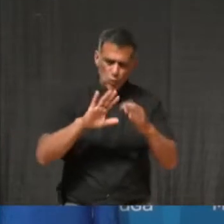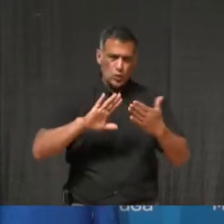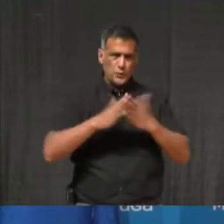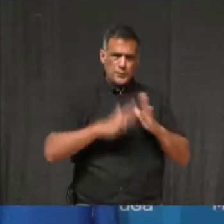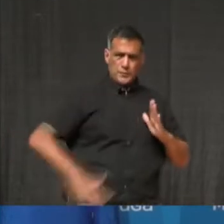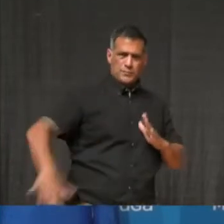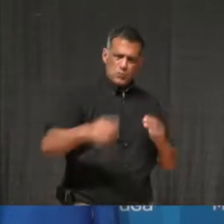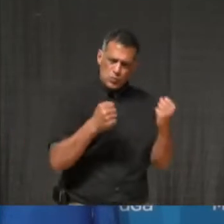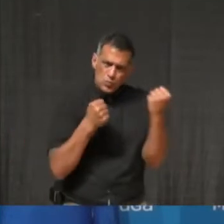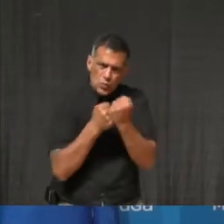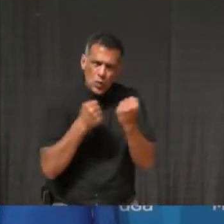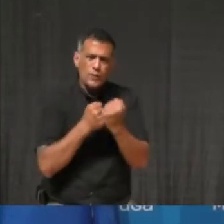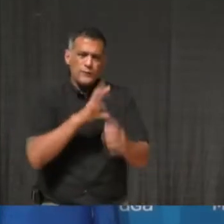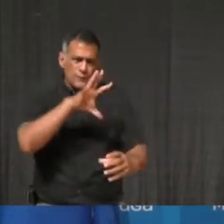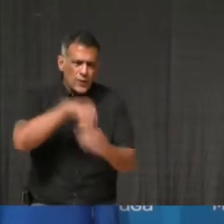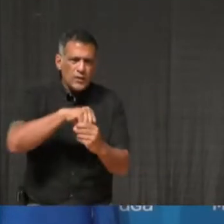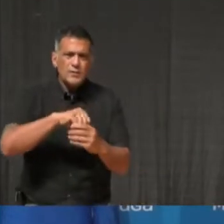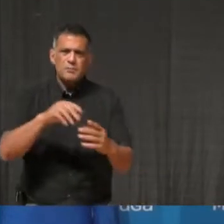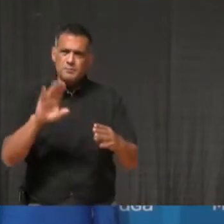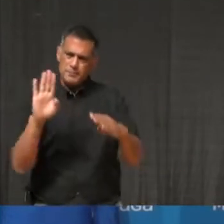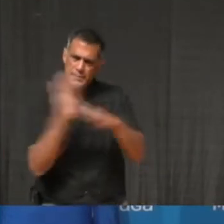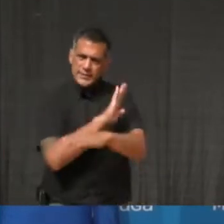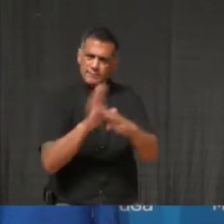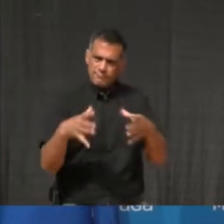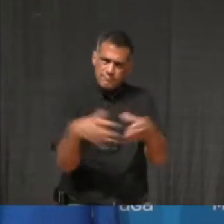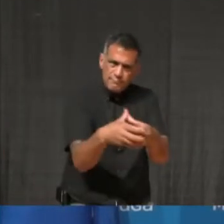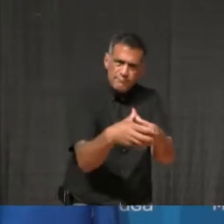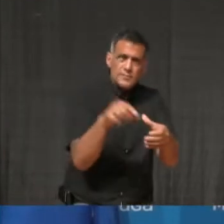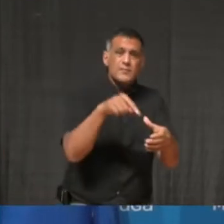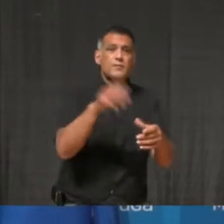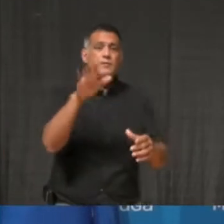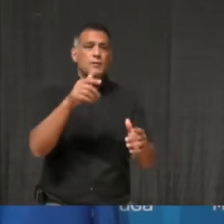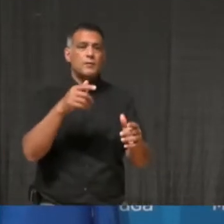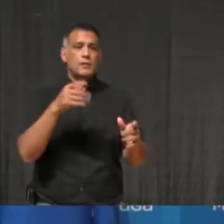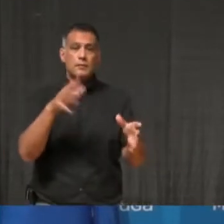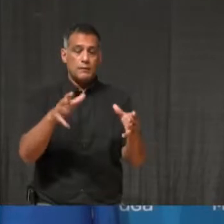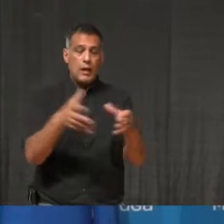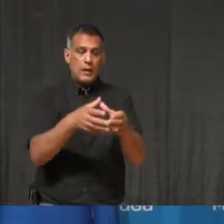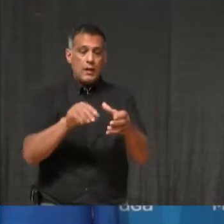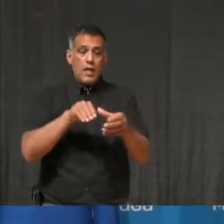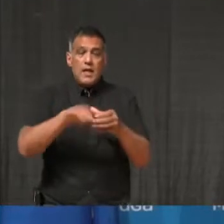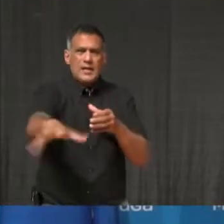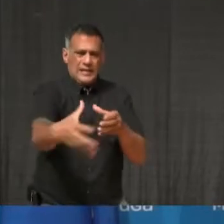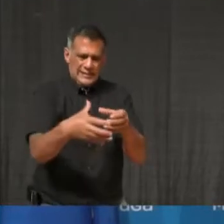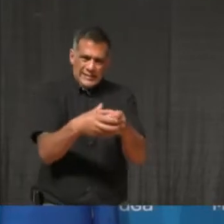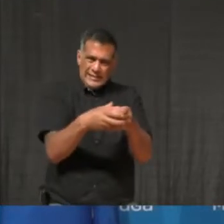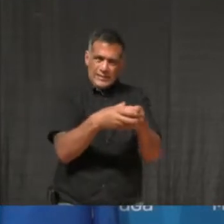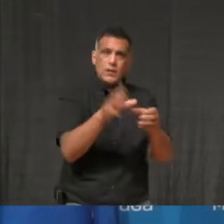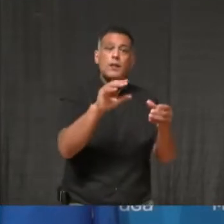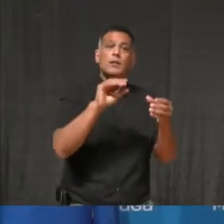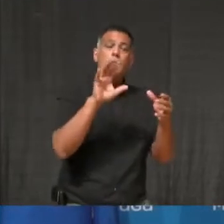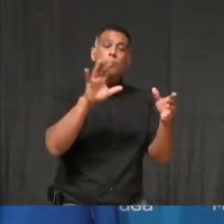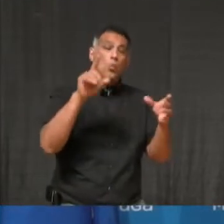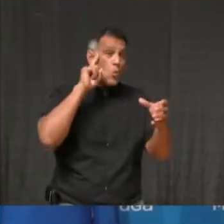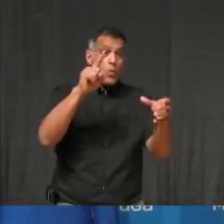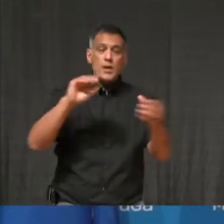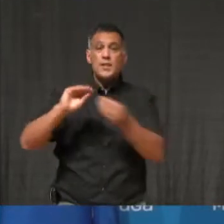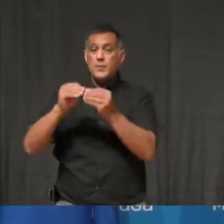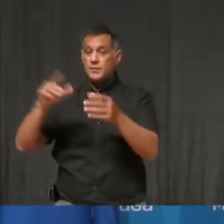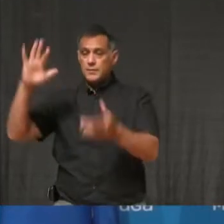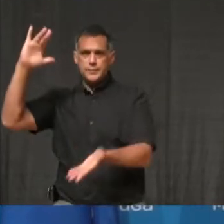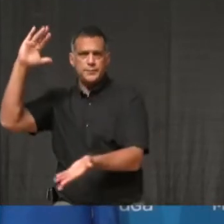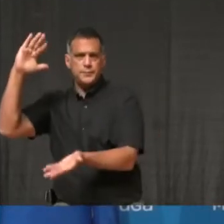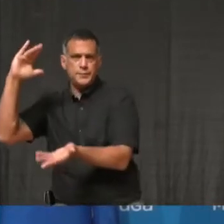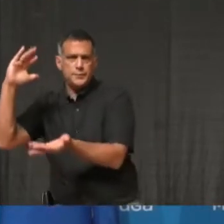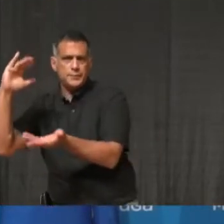part to help reduce the spread and keep case counts down. I'm hopeful that by working together,